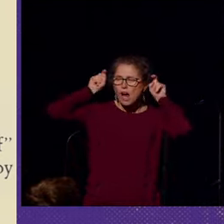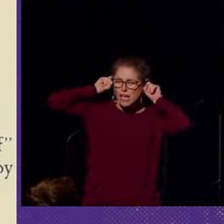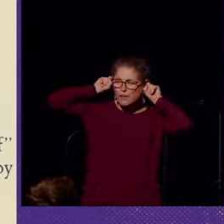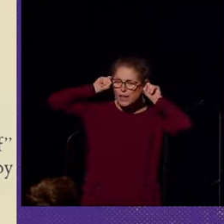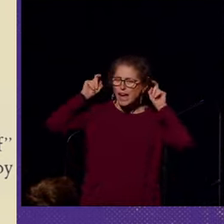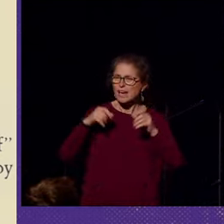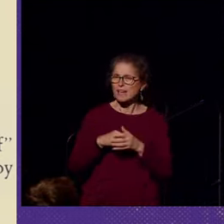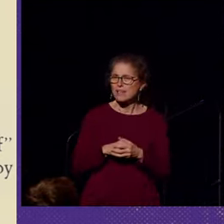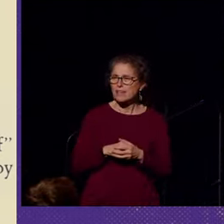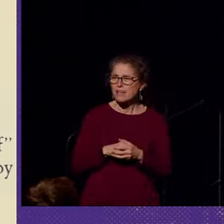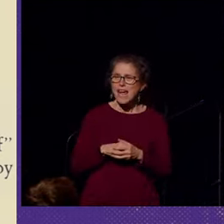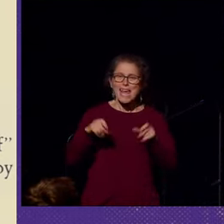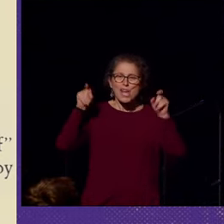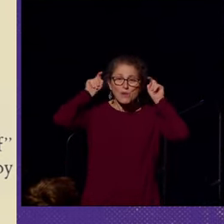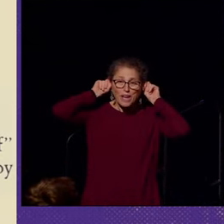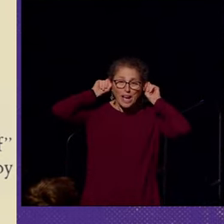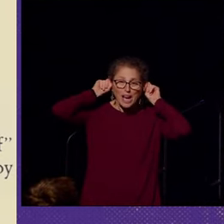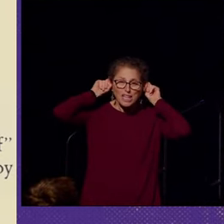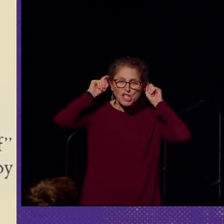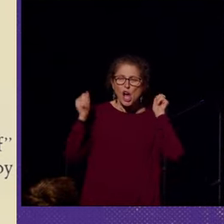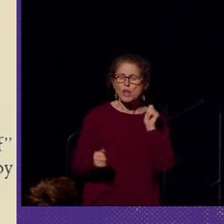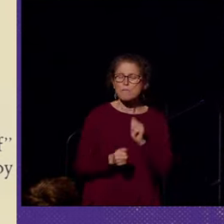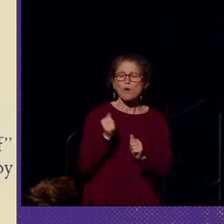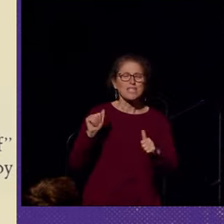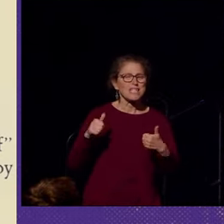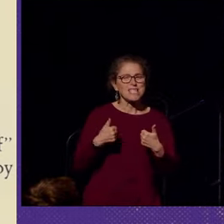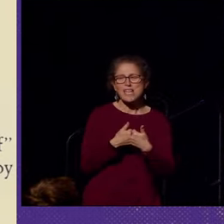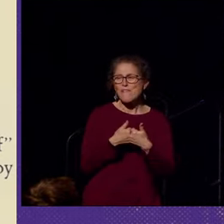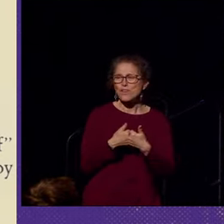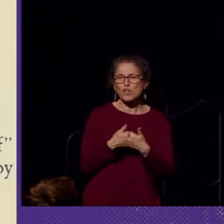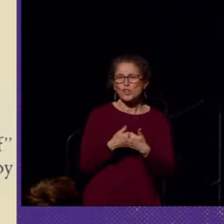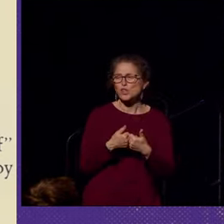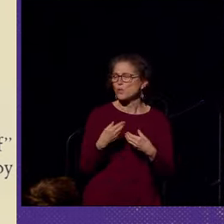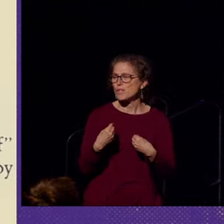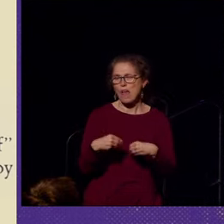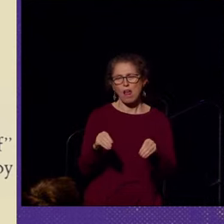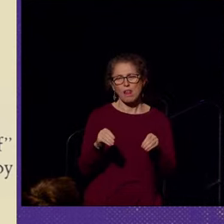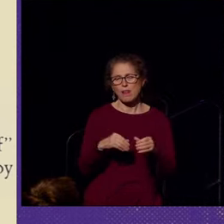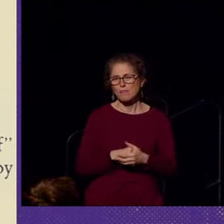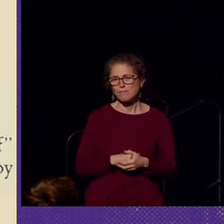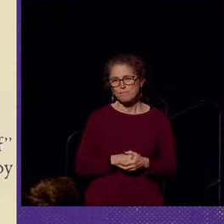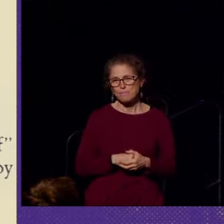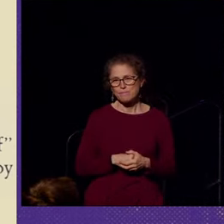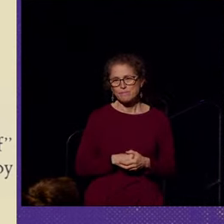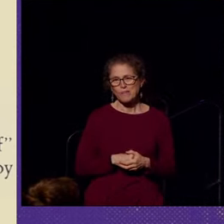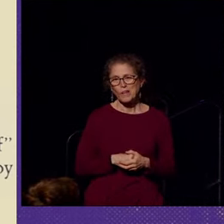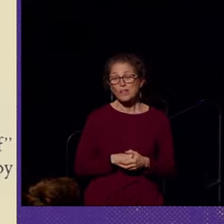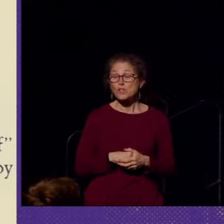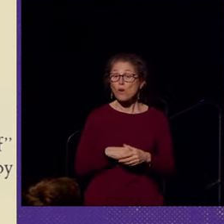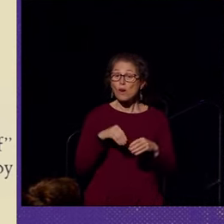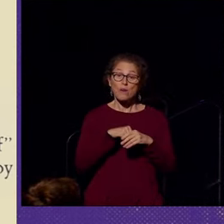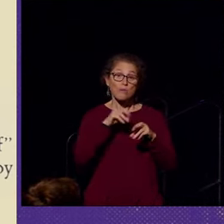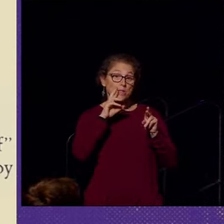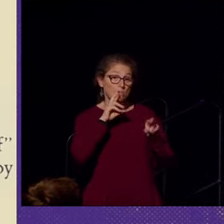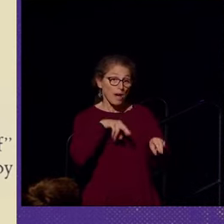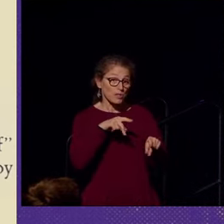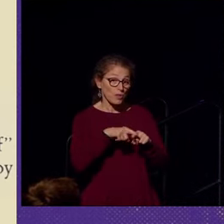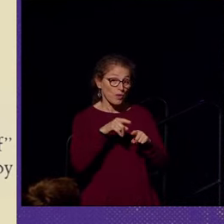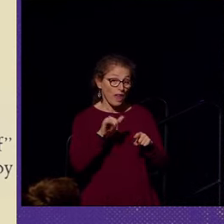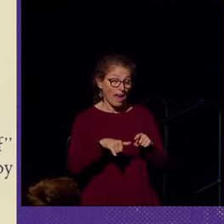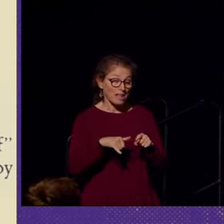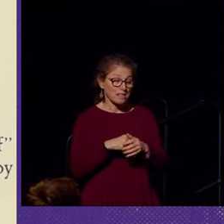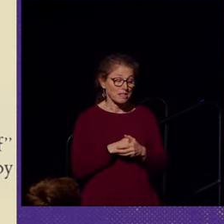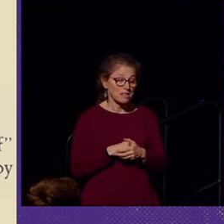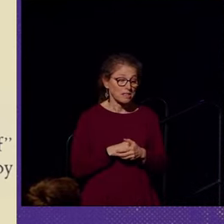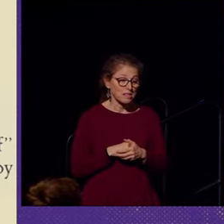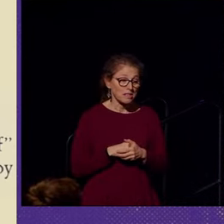aid, and the hearing aids are the most difficult to sell. So in response to this resistance,